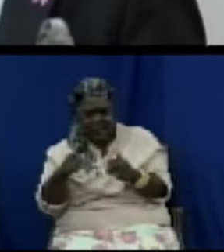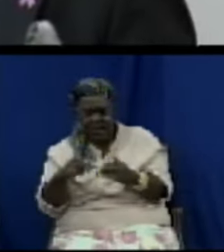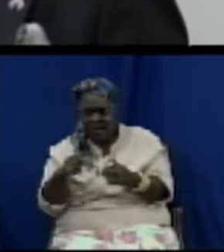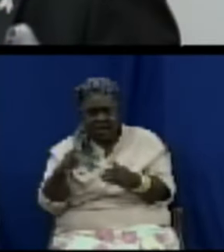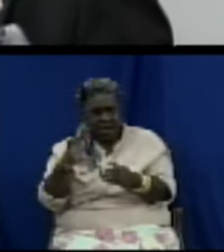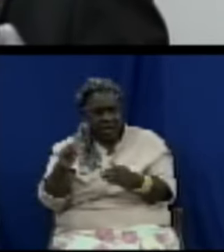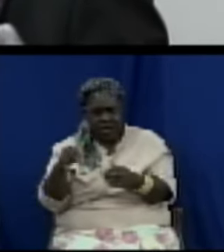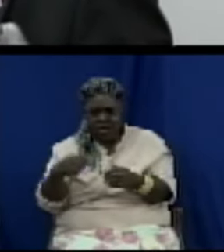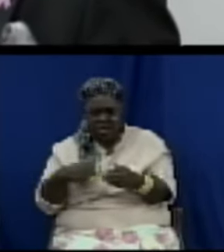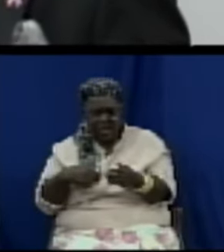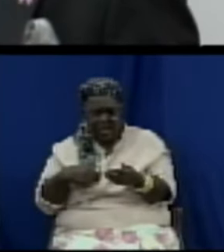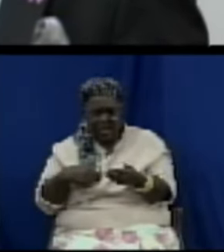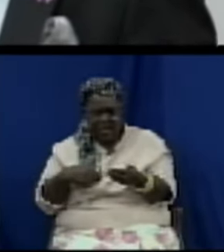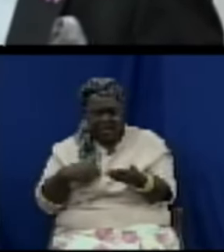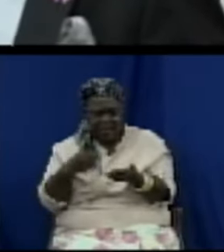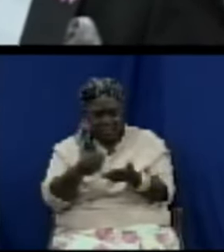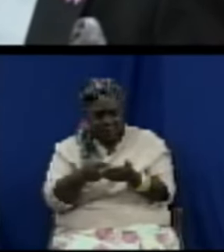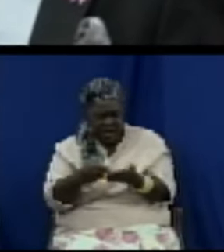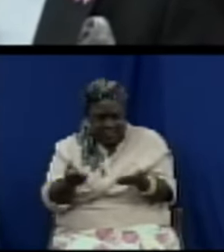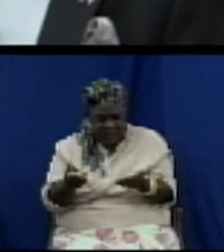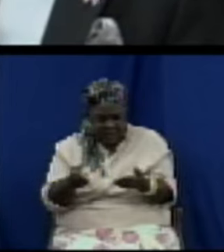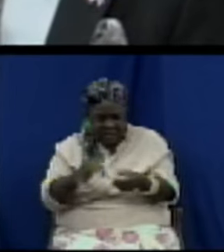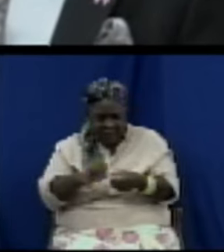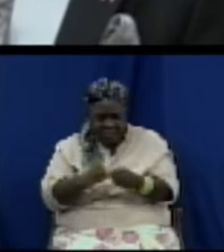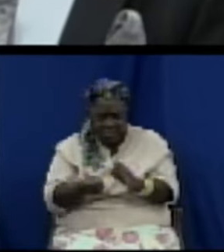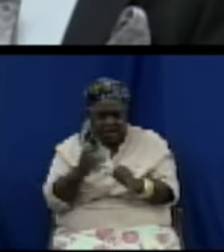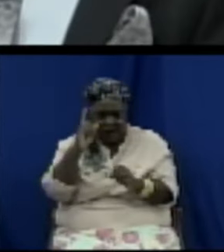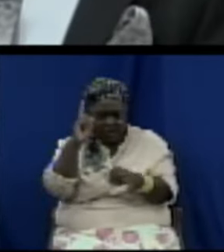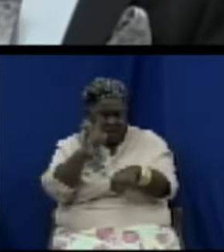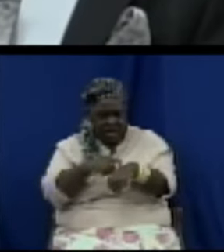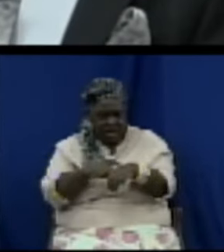only $5 you should get of telecom time